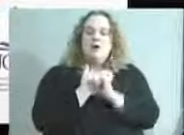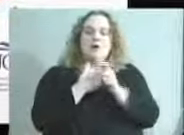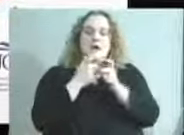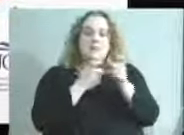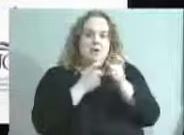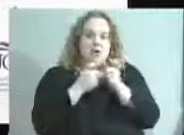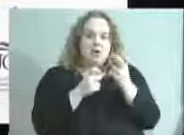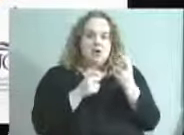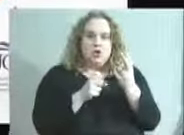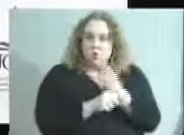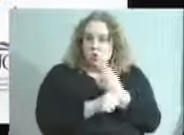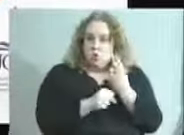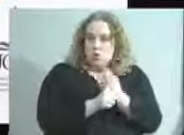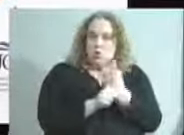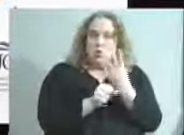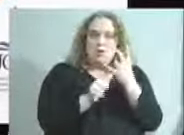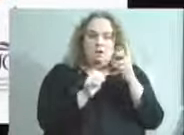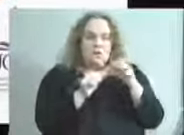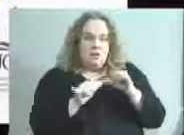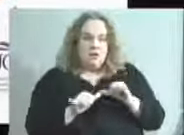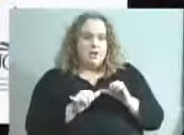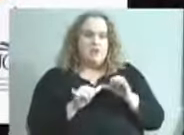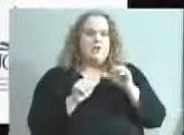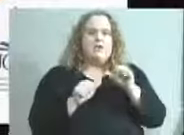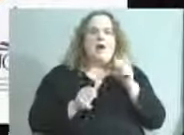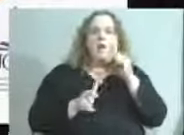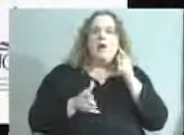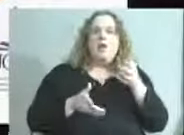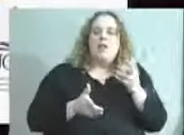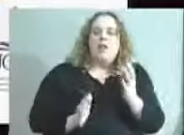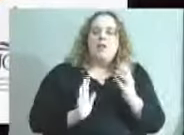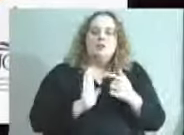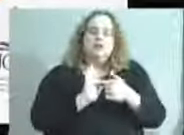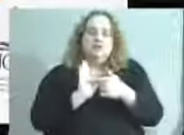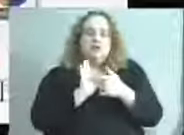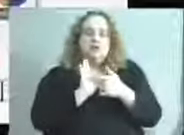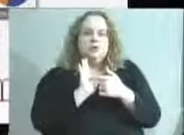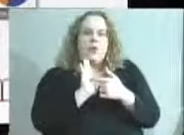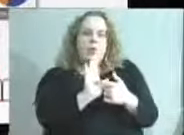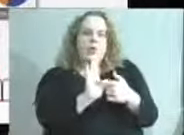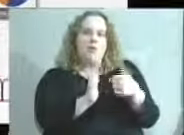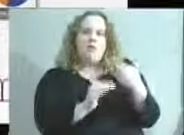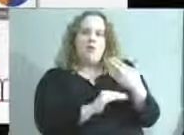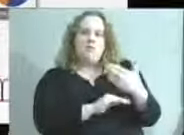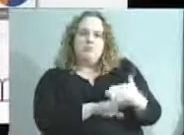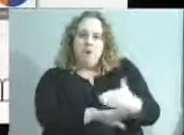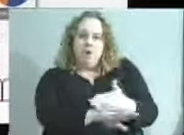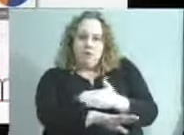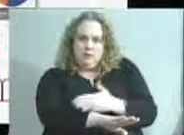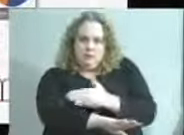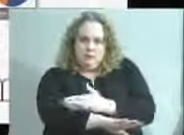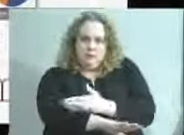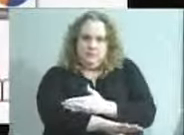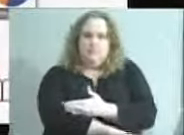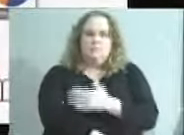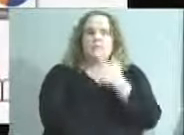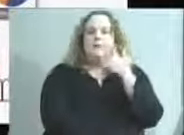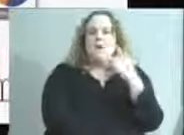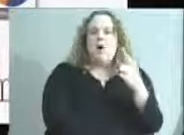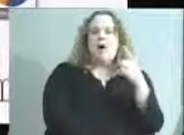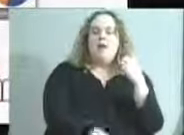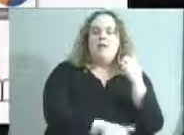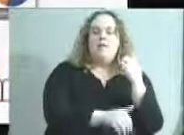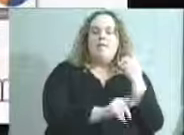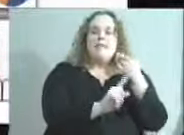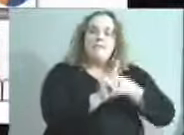and this will allow us to demonstrate progress and track it. In the monthly update for Louisville linked,